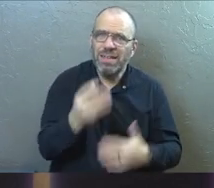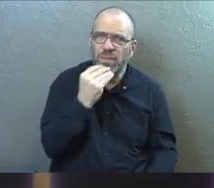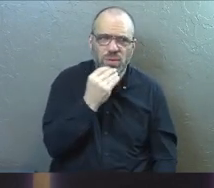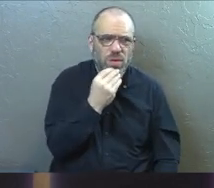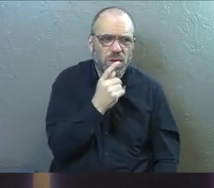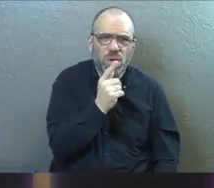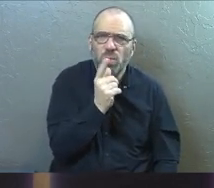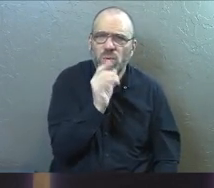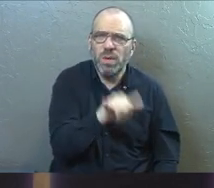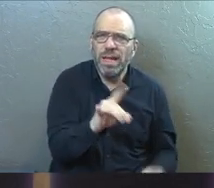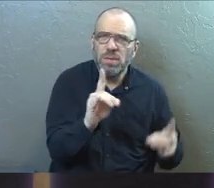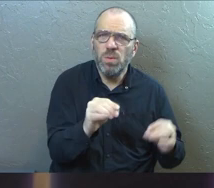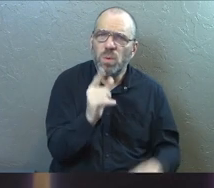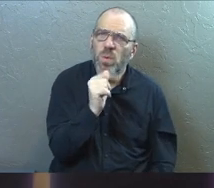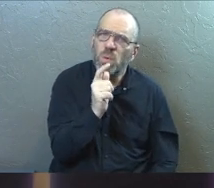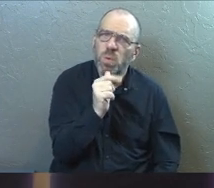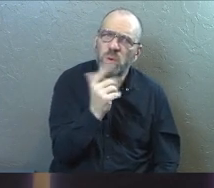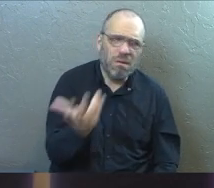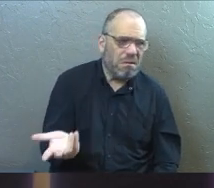Who does that?